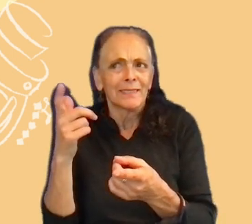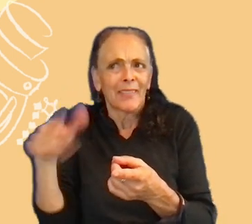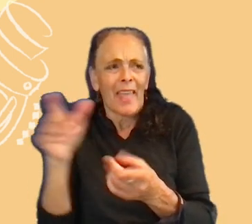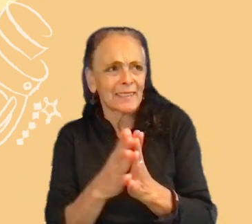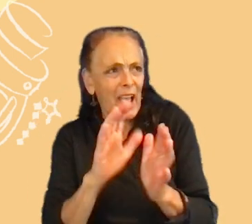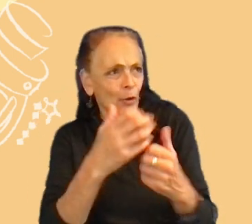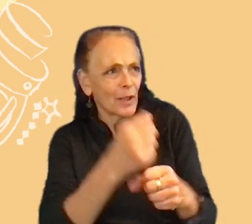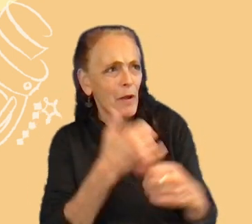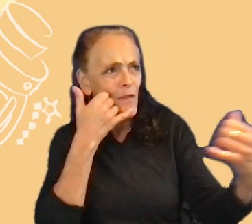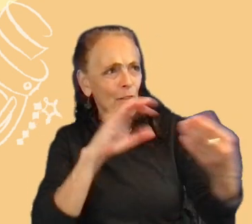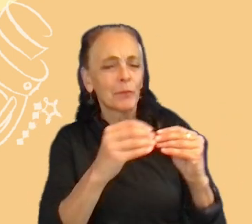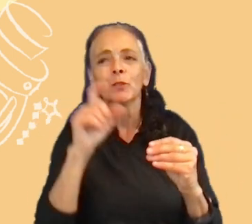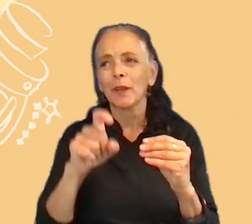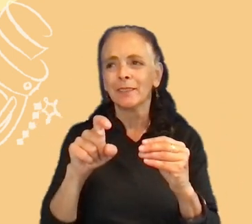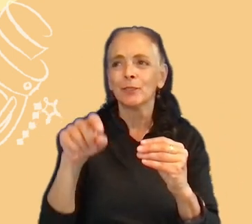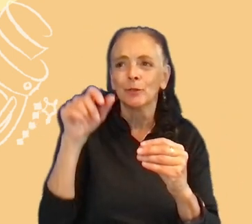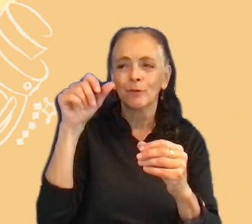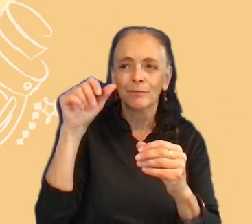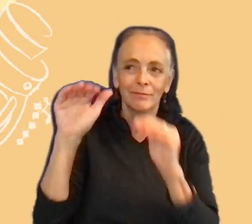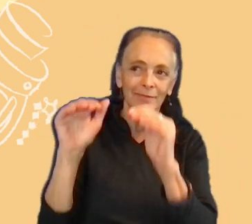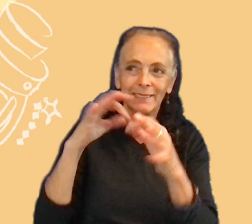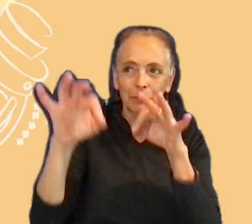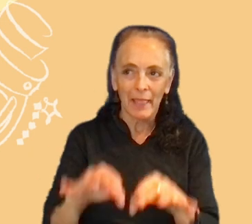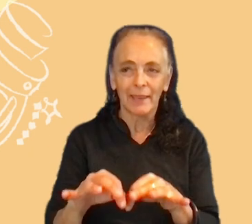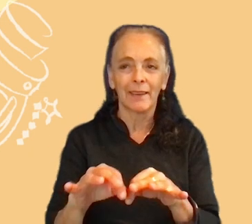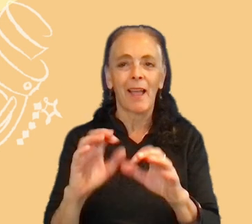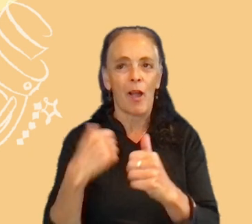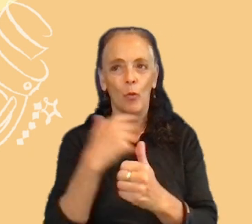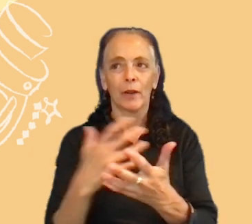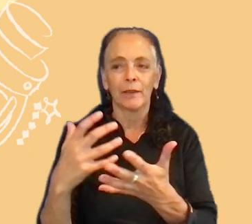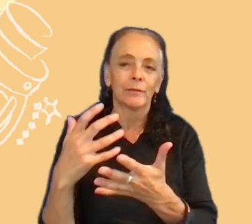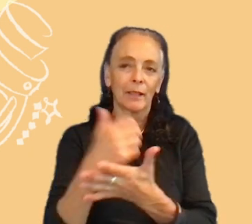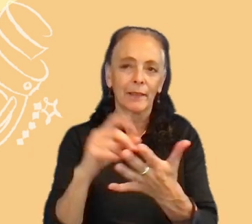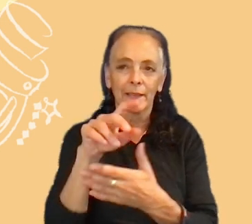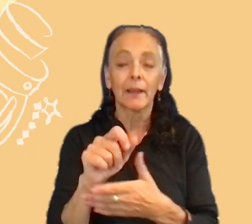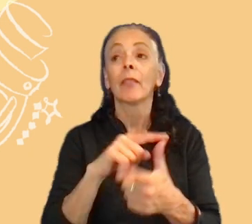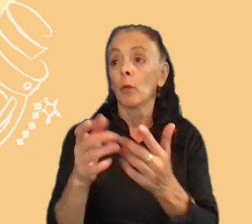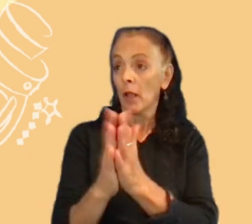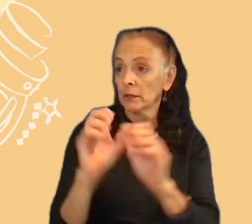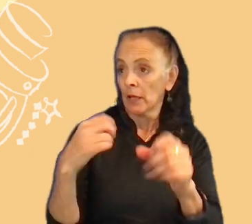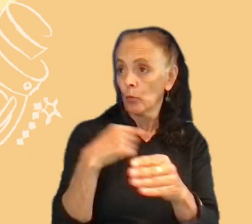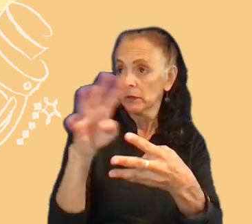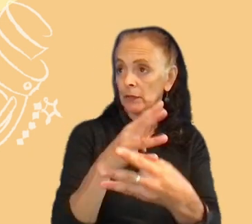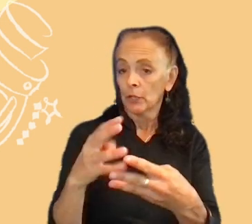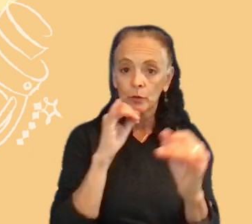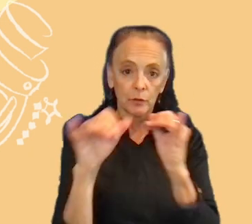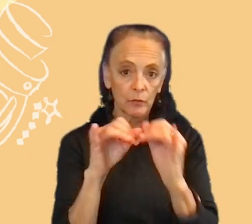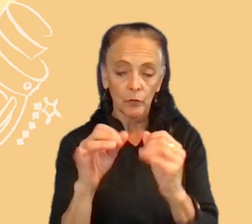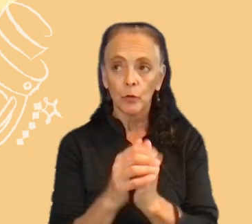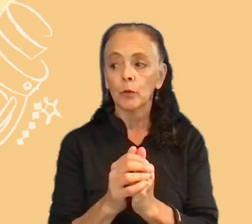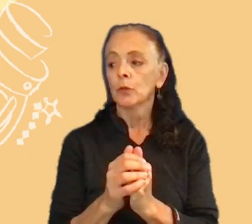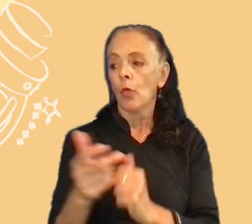And we had to remind them. And then, we asked if we could schedule an interview. So, these three people,